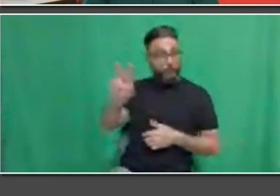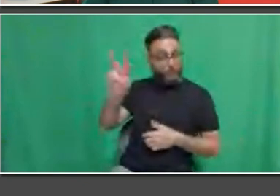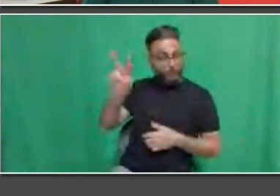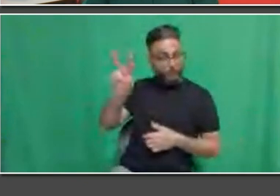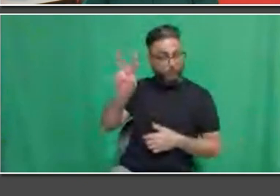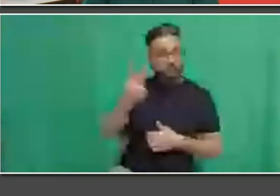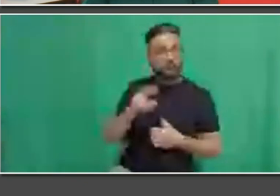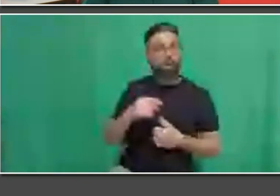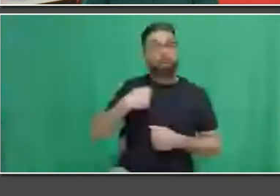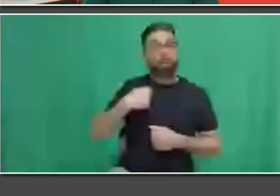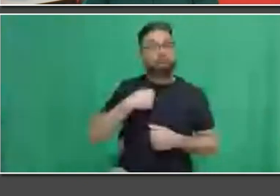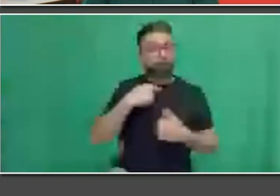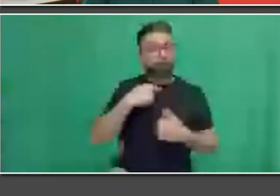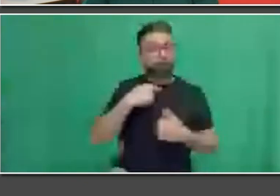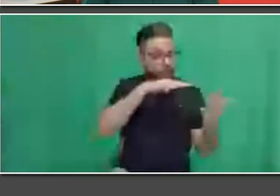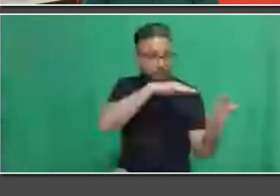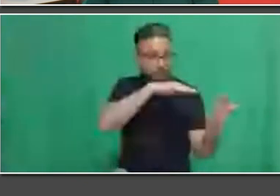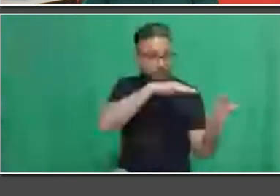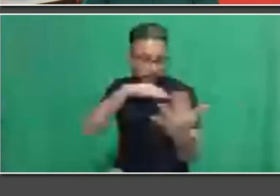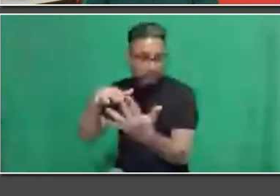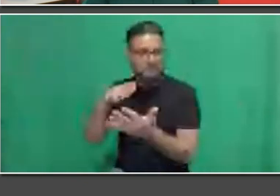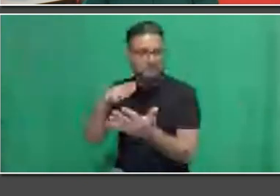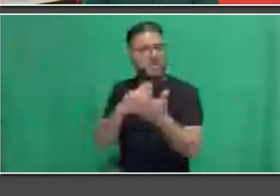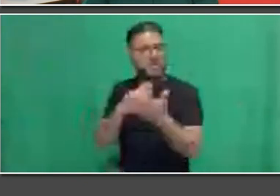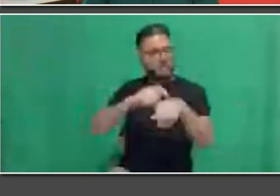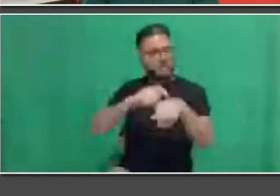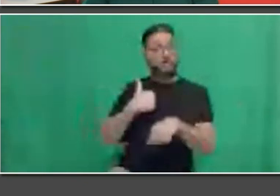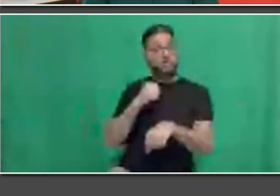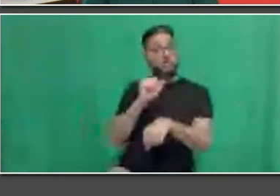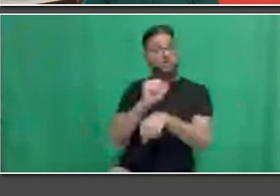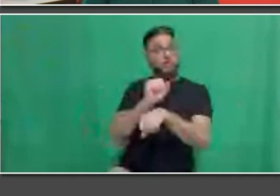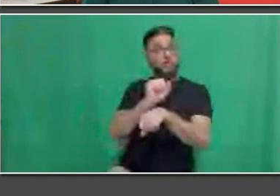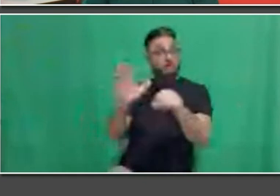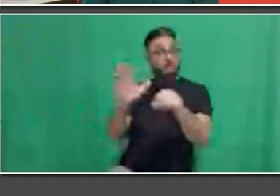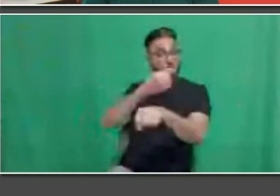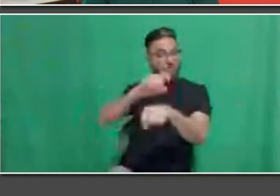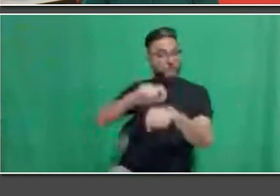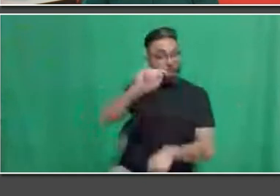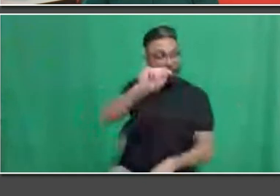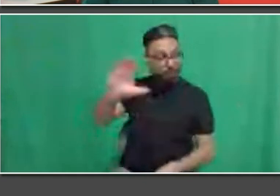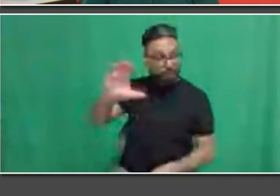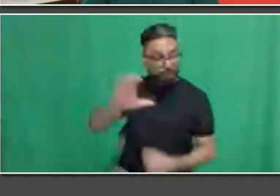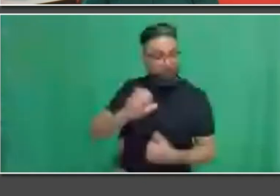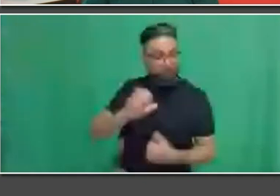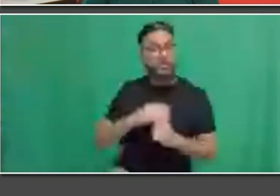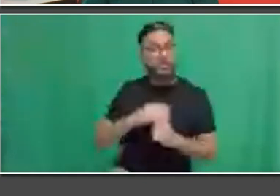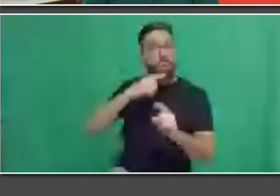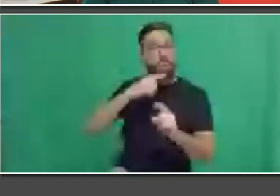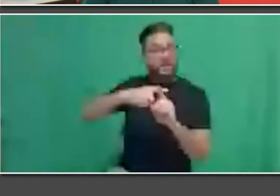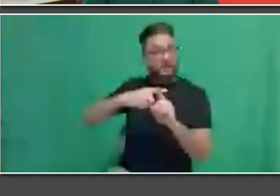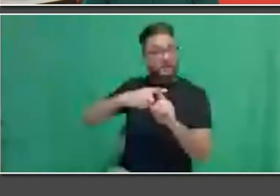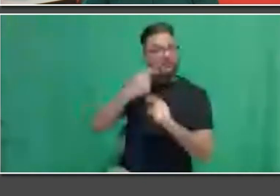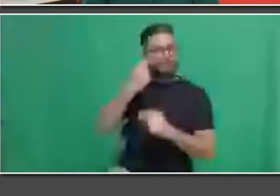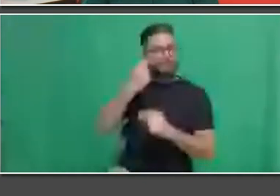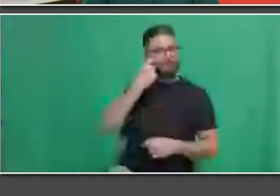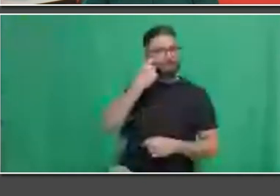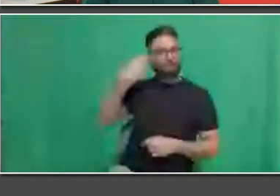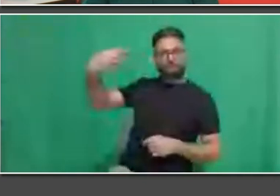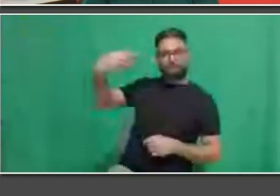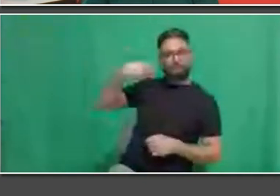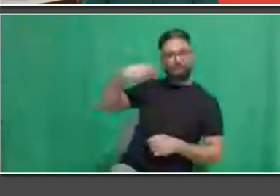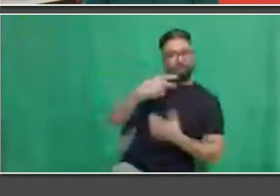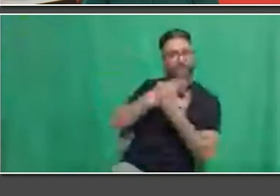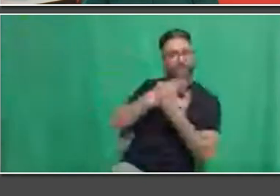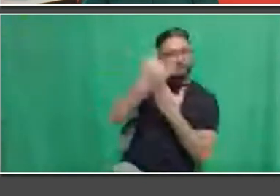also acquired my project management or PMP designation in July of 2009. My career focus has been learning the electrical trade